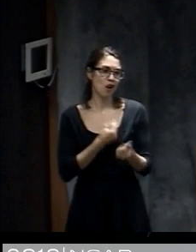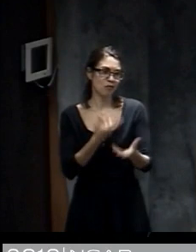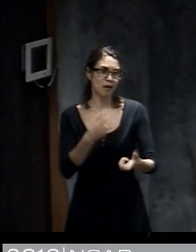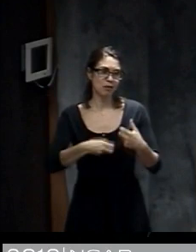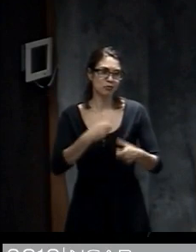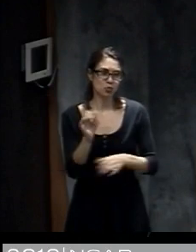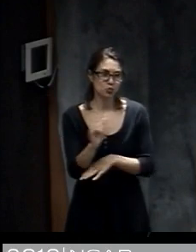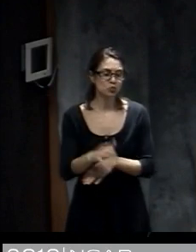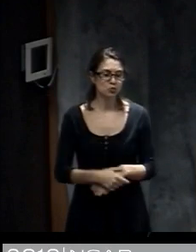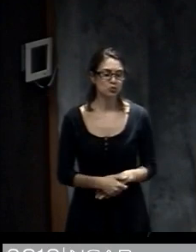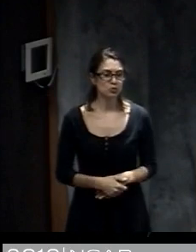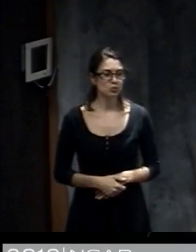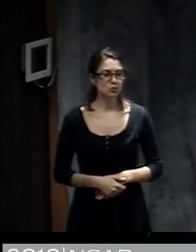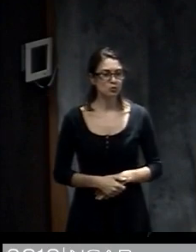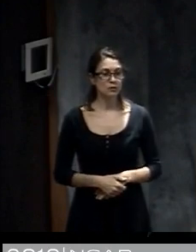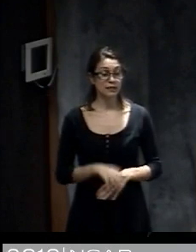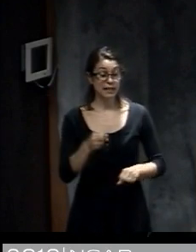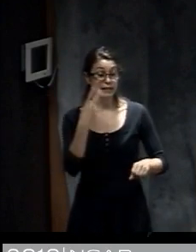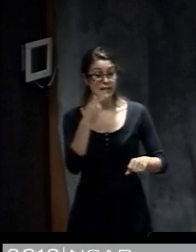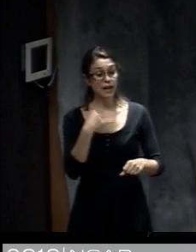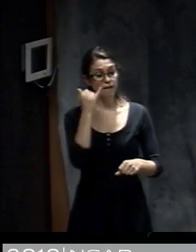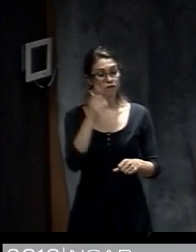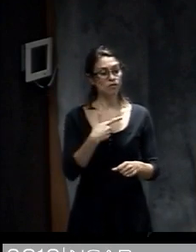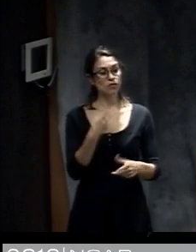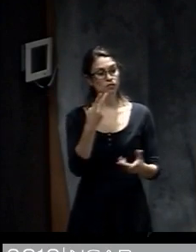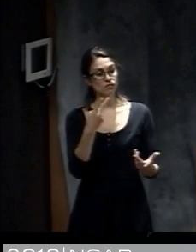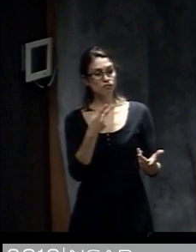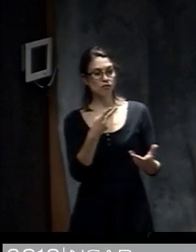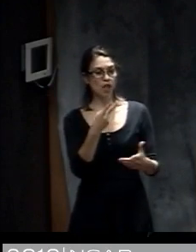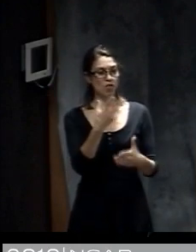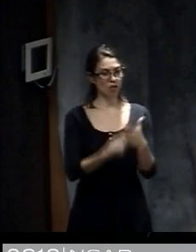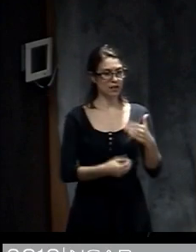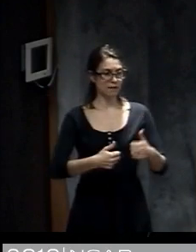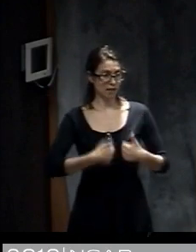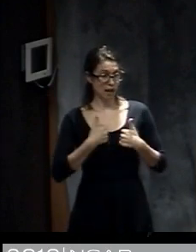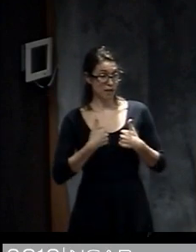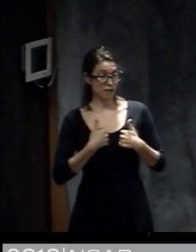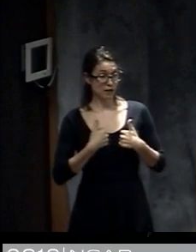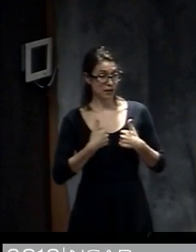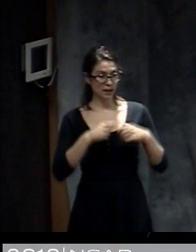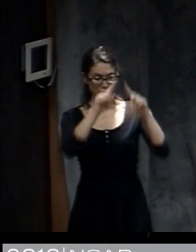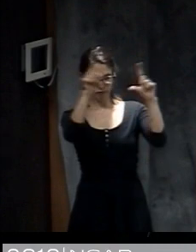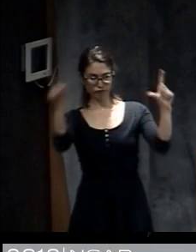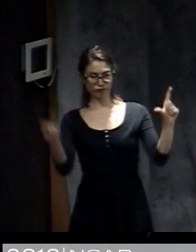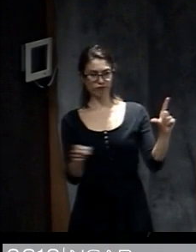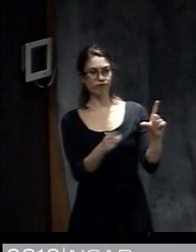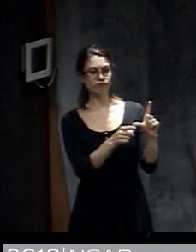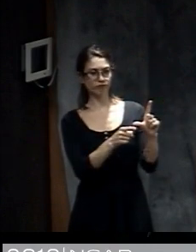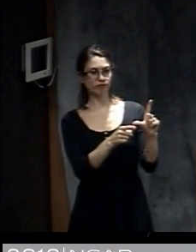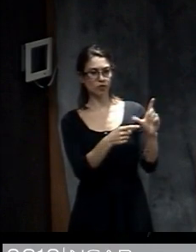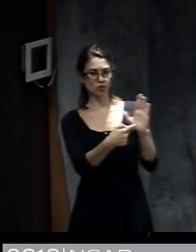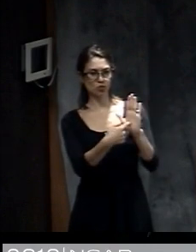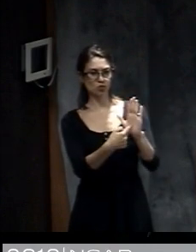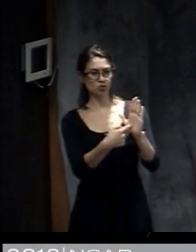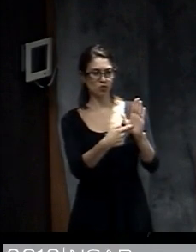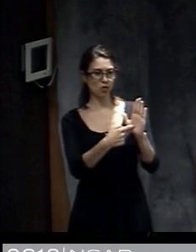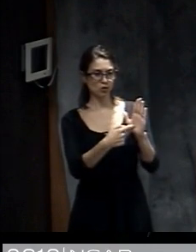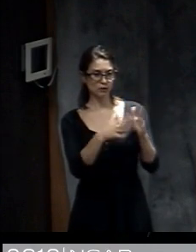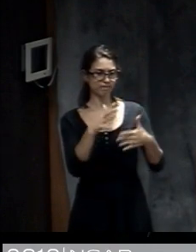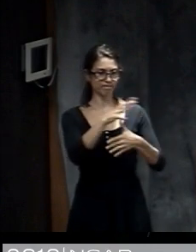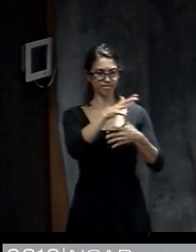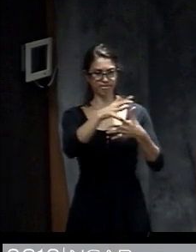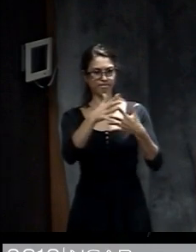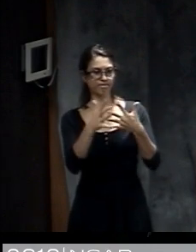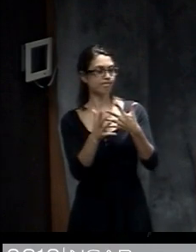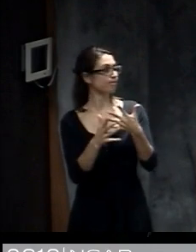So you can see this if you look at the major causes of loss of life from U.S. tropical cyclones. So this was an analysis that was done about five years ago. And you can see that